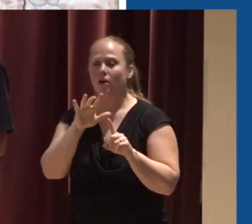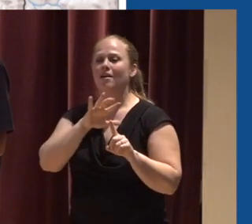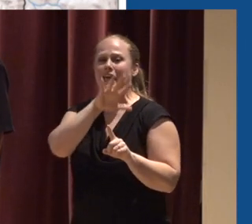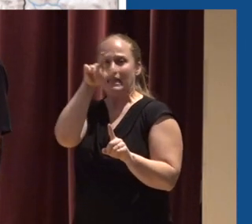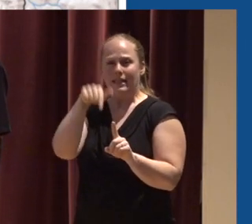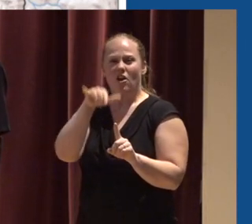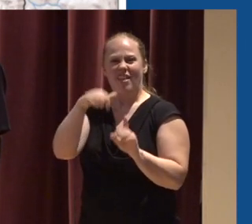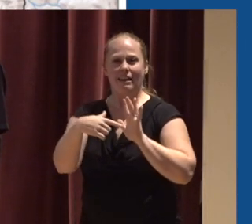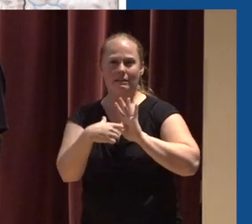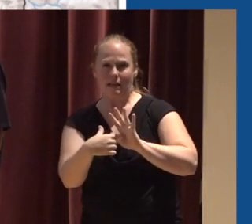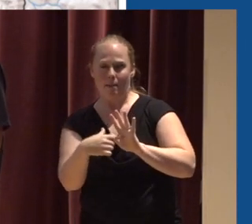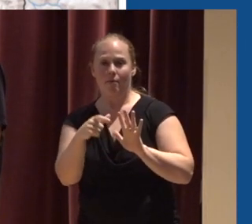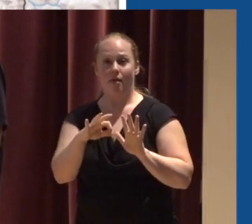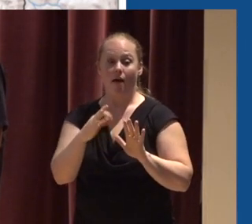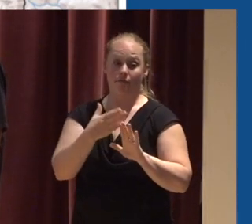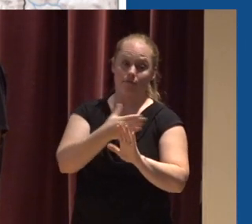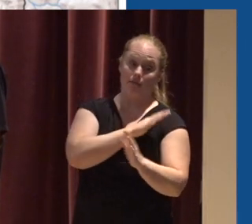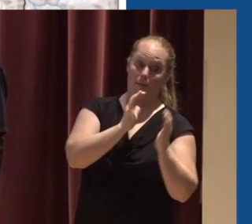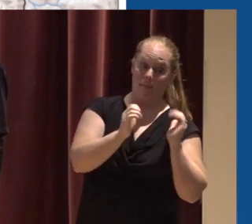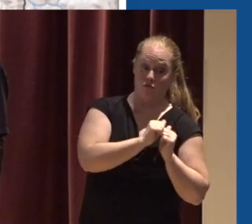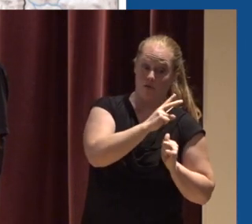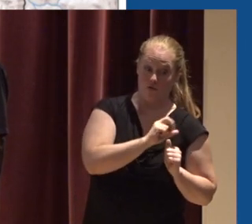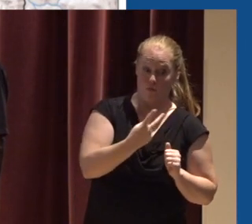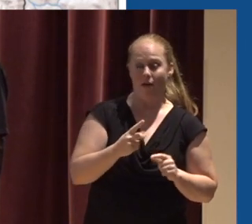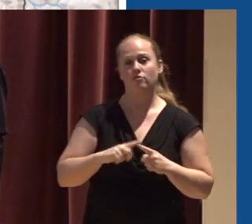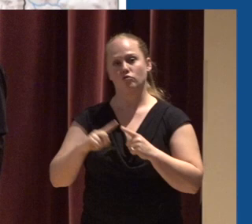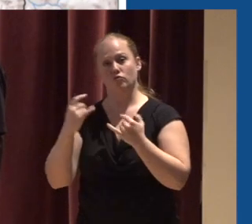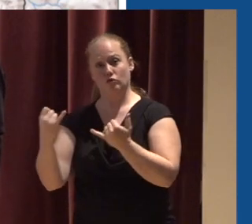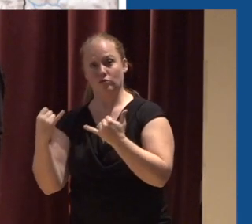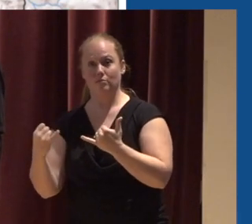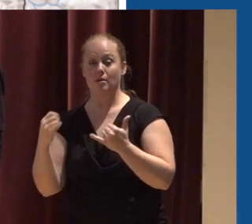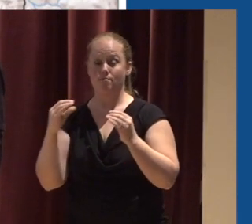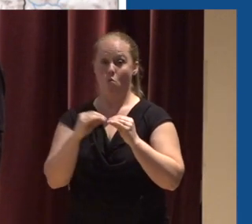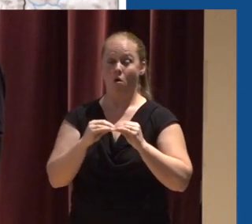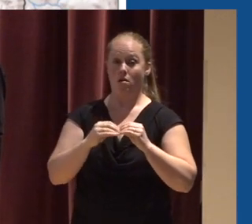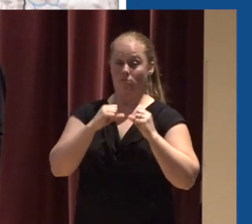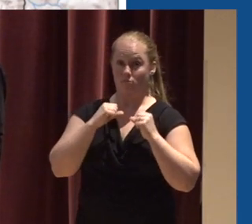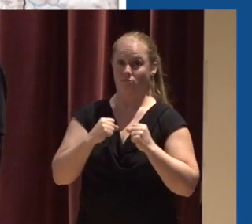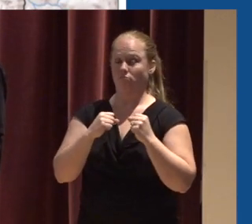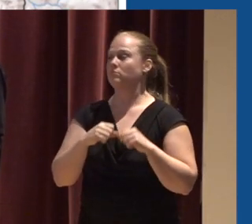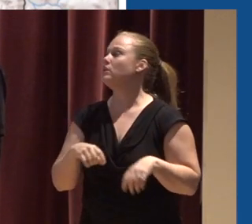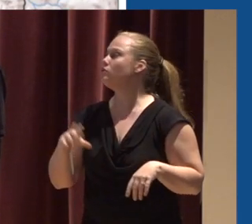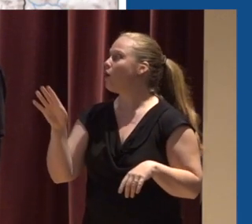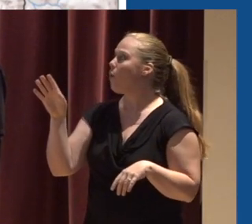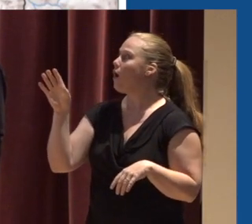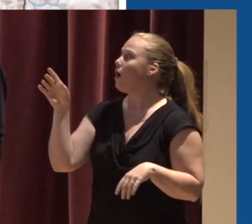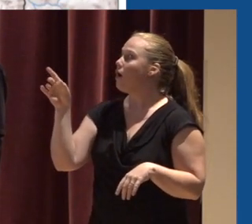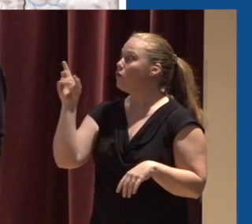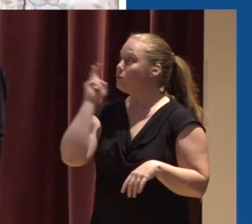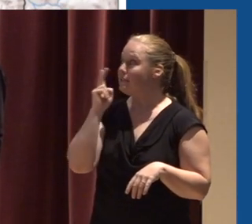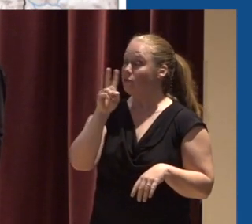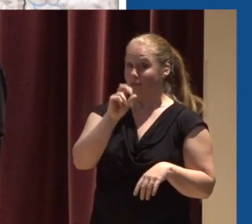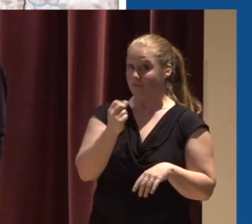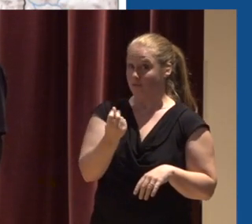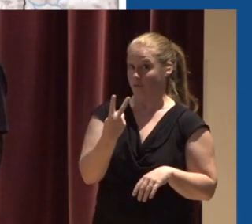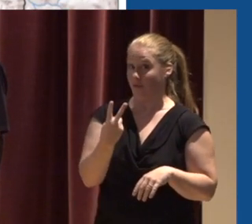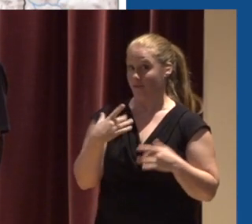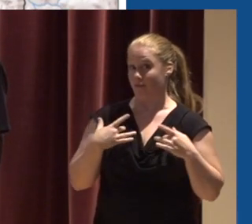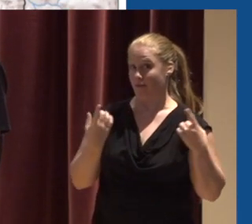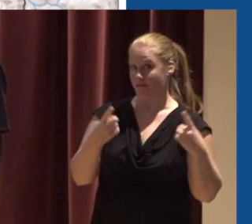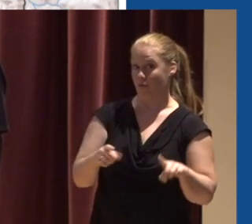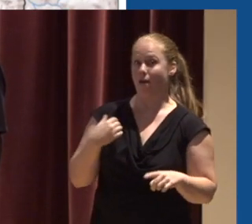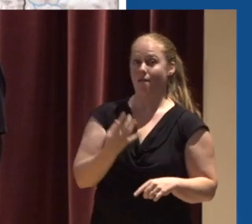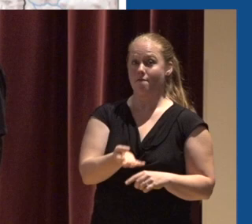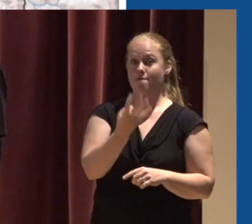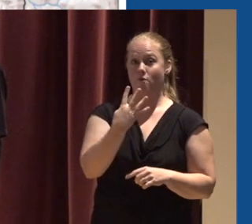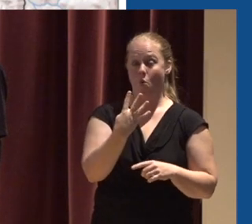The example of where we were to where we are today is a little bit more started So during the 2012 flood event we essentially had